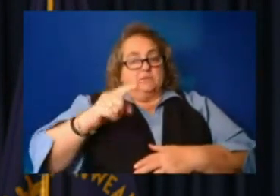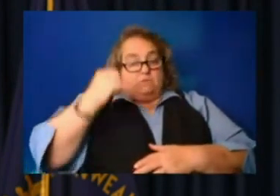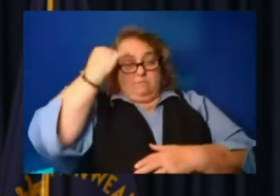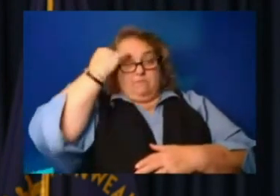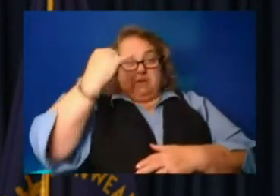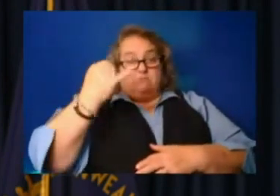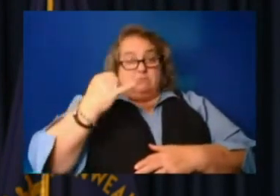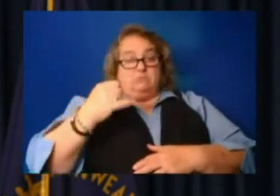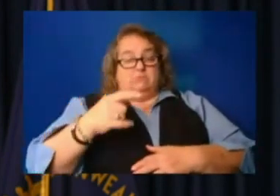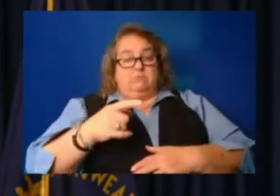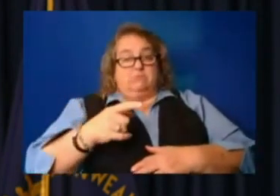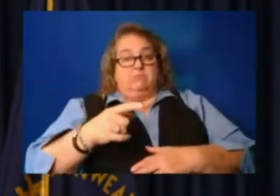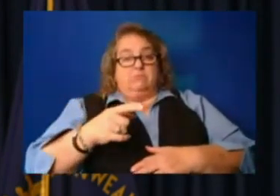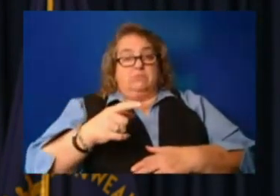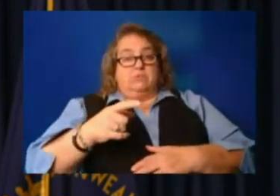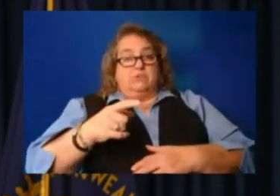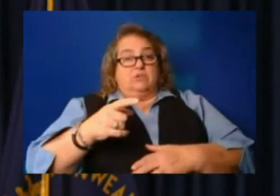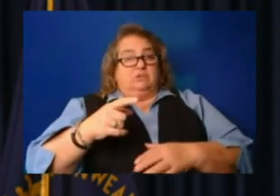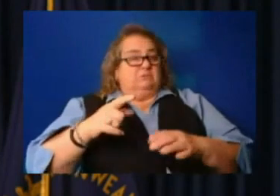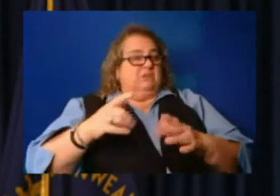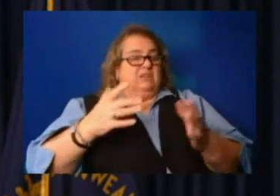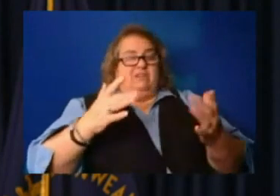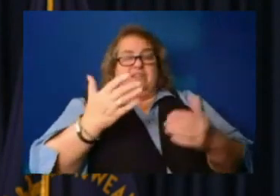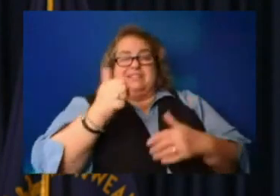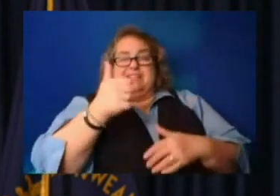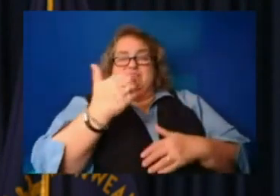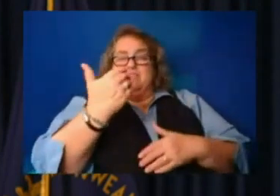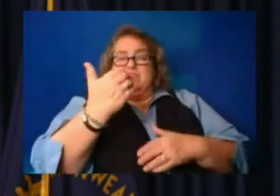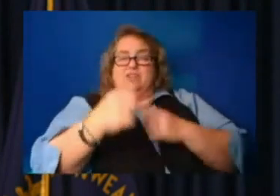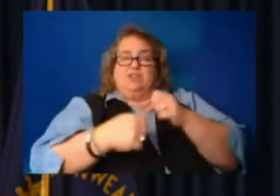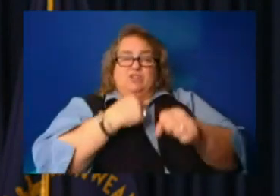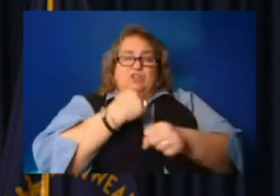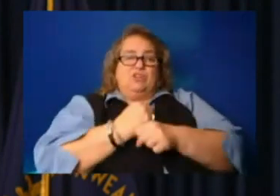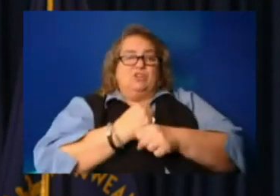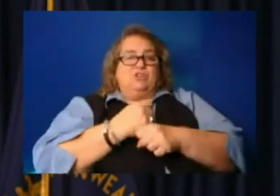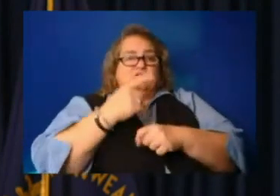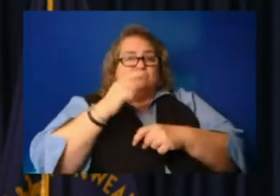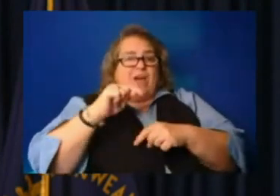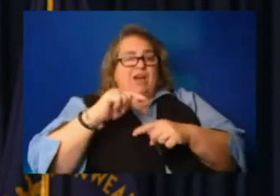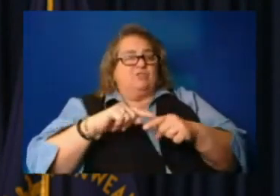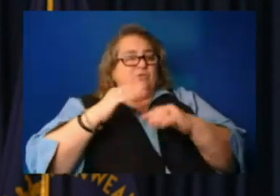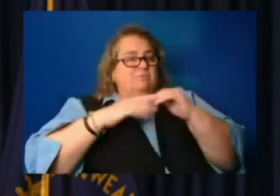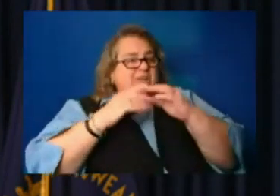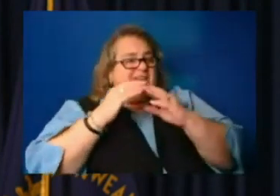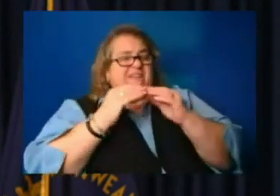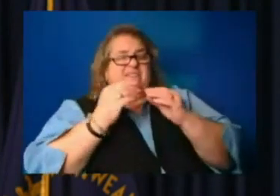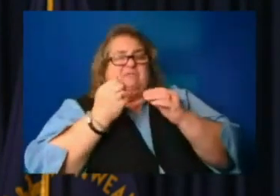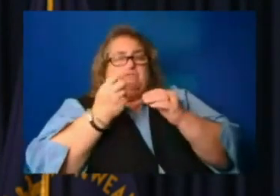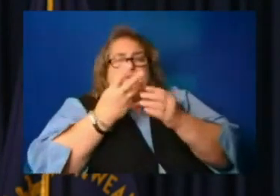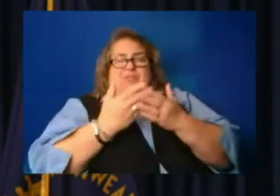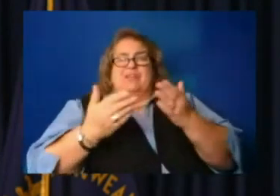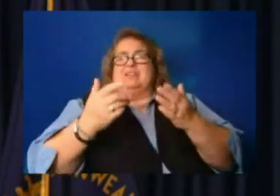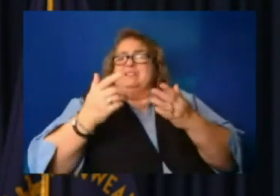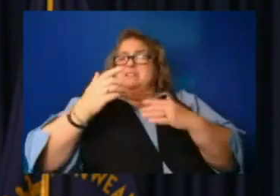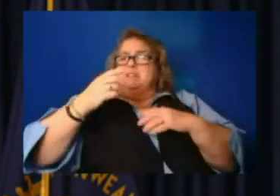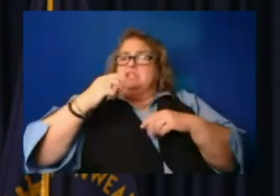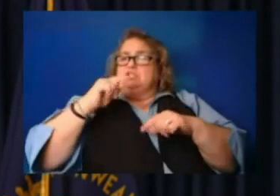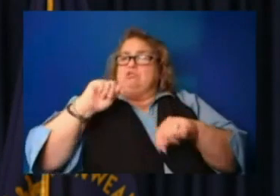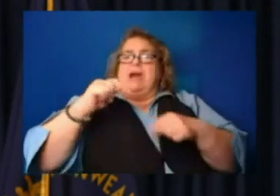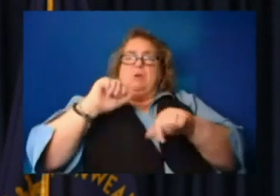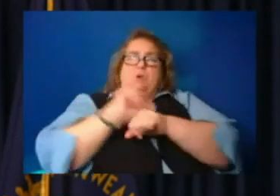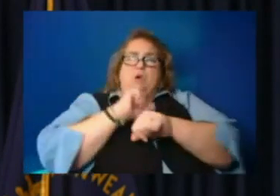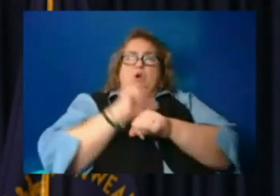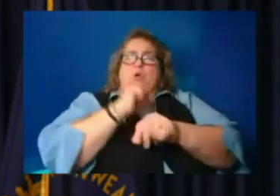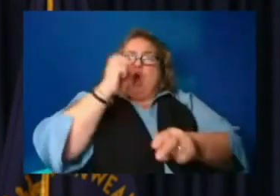clawing for 10-15 years to be able to have something you call a home. But it's not